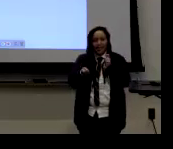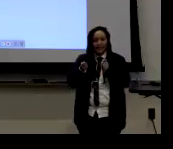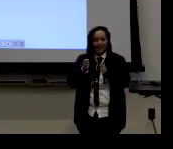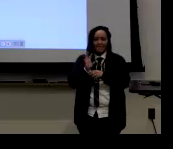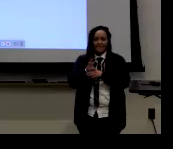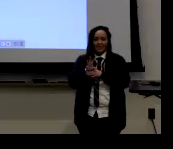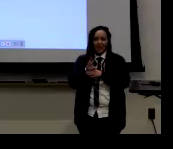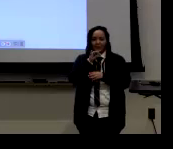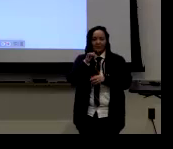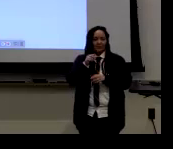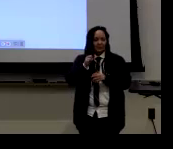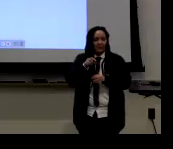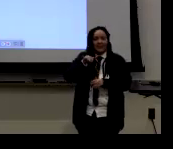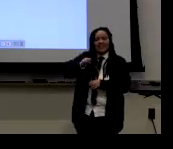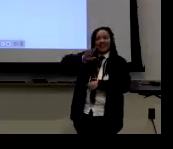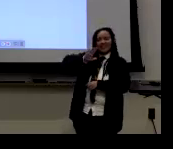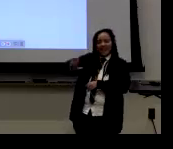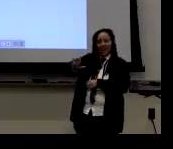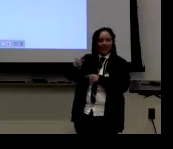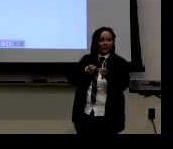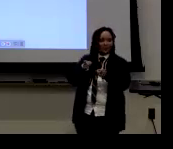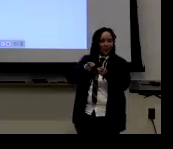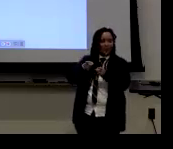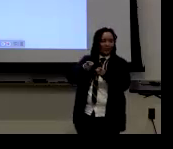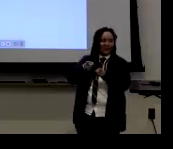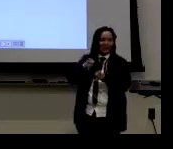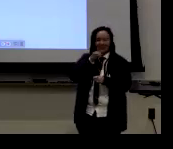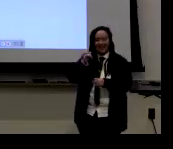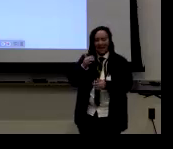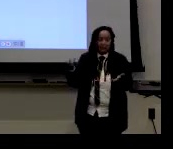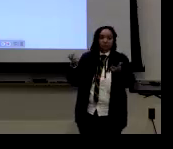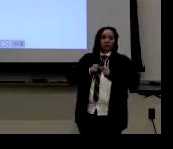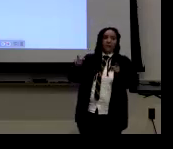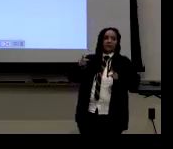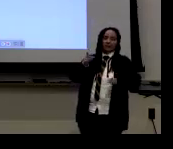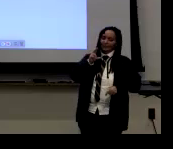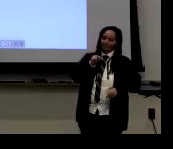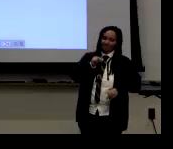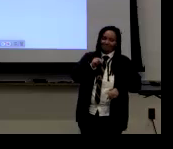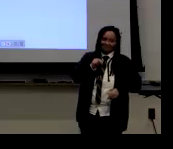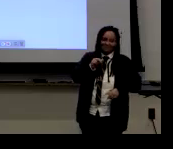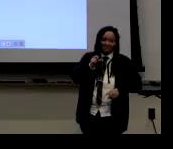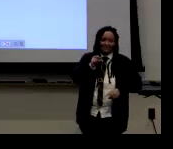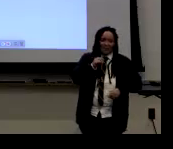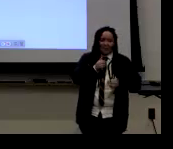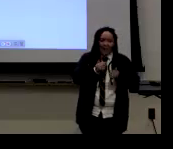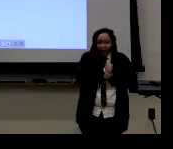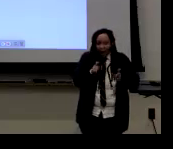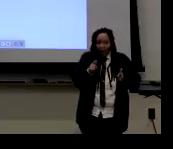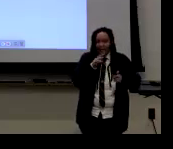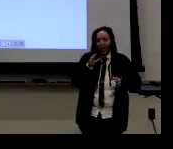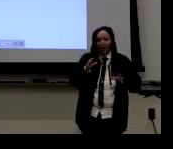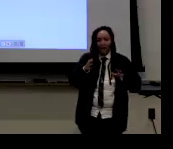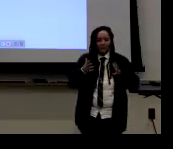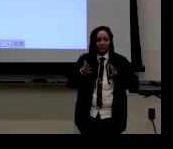So, there's, you know, those videos are highly modified and it's under their control. So, it's not, you know, like a